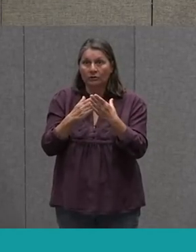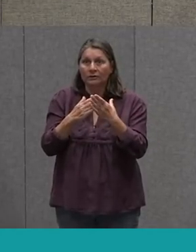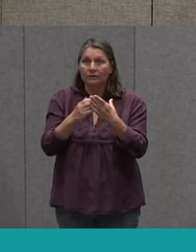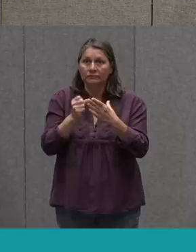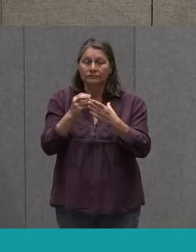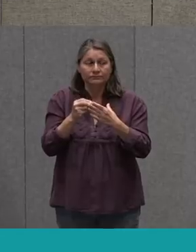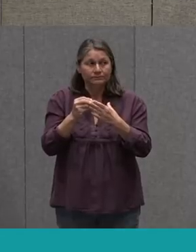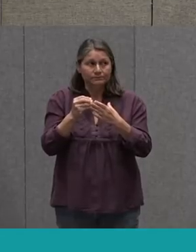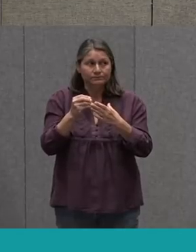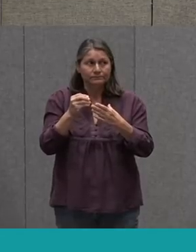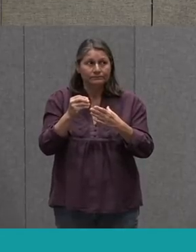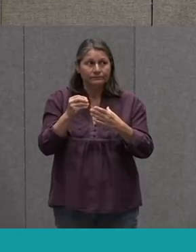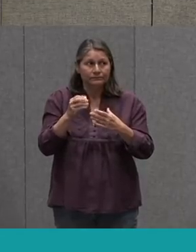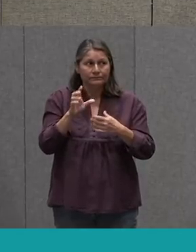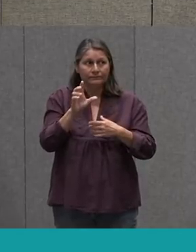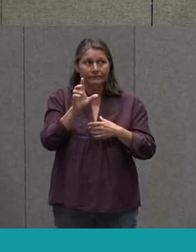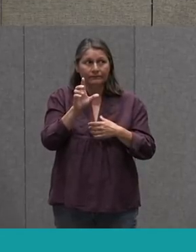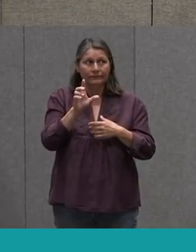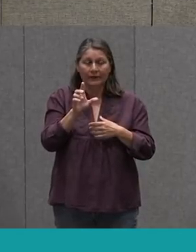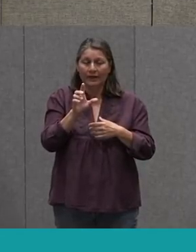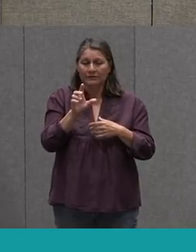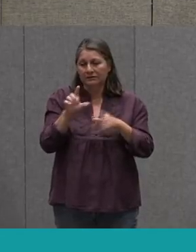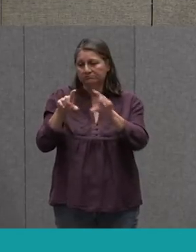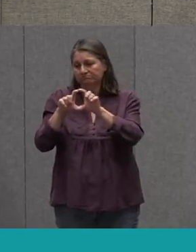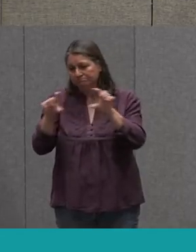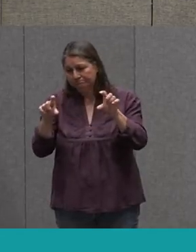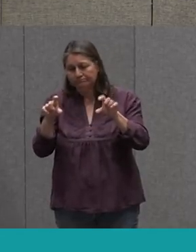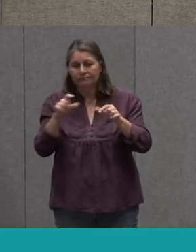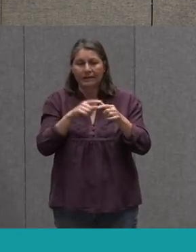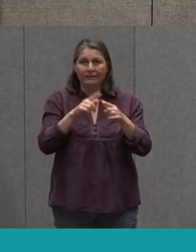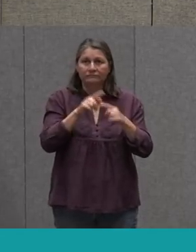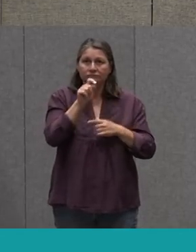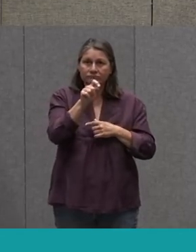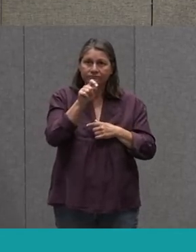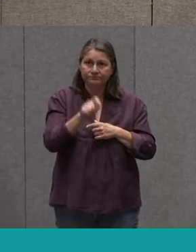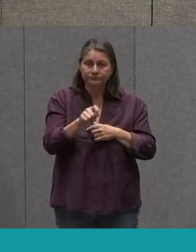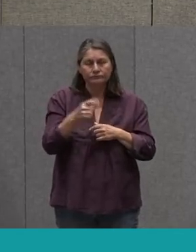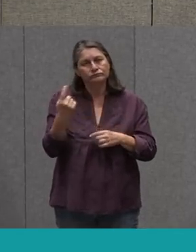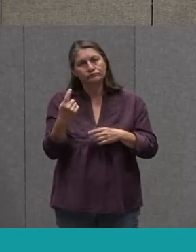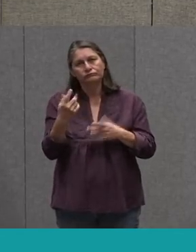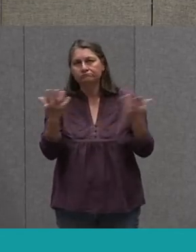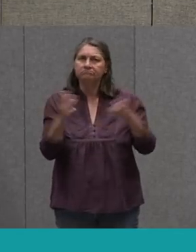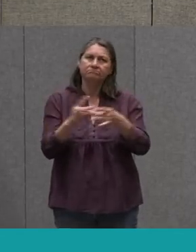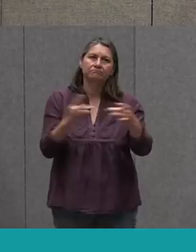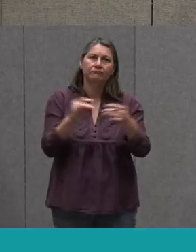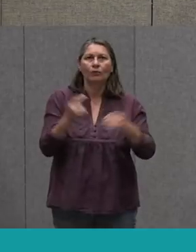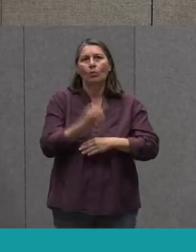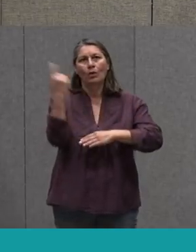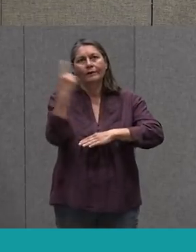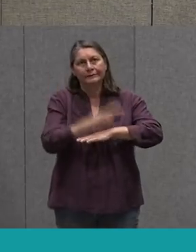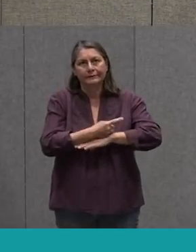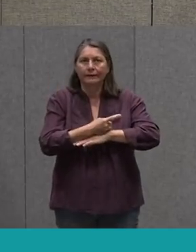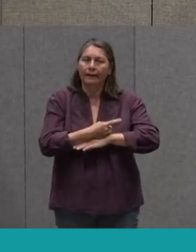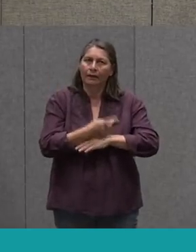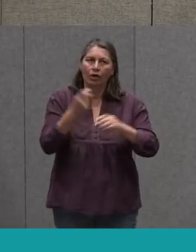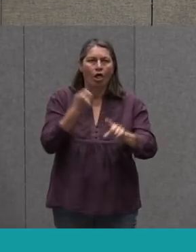And Then I Just Have Kind Of What The Narrator Might Say One Day Very Abruptly All Humans Started To